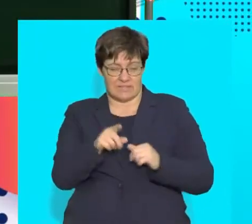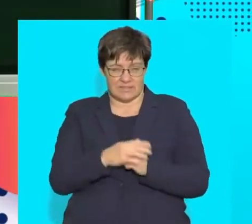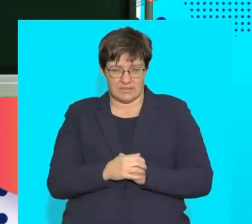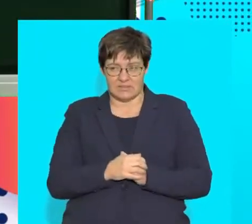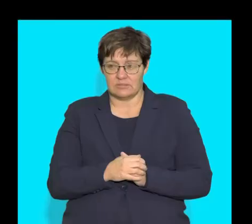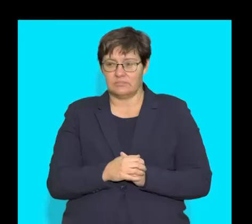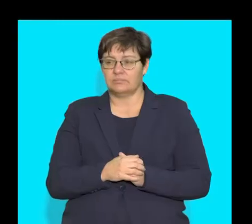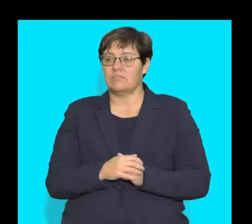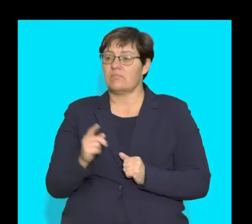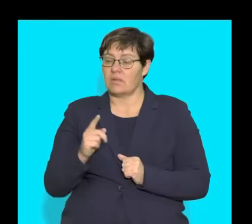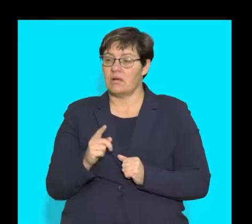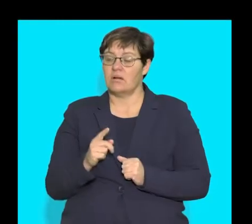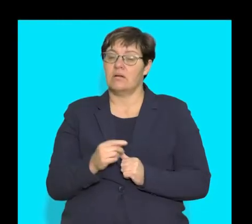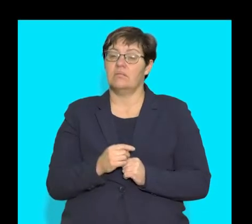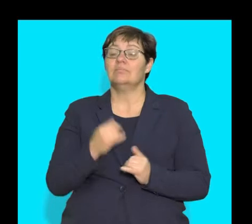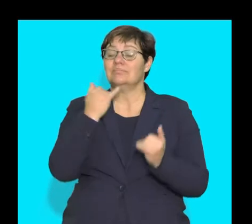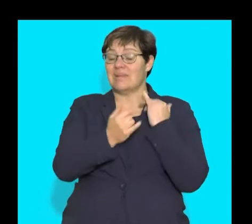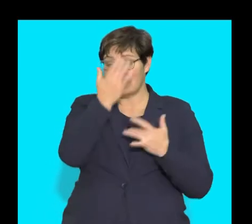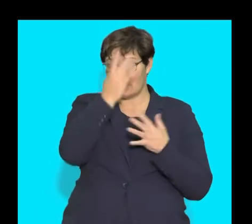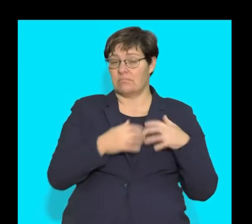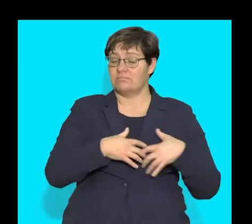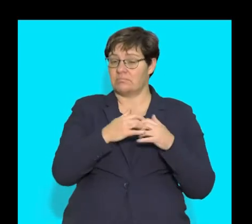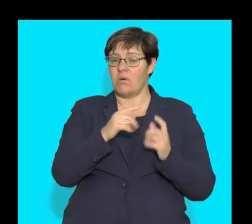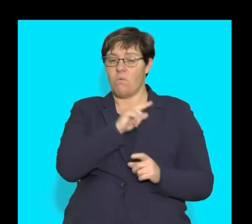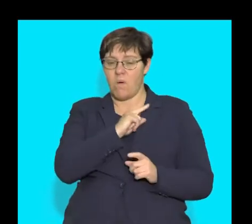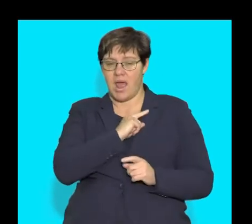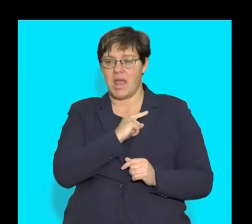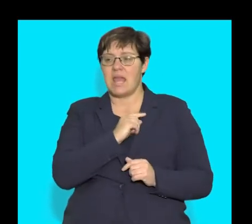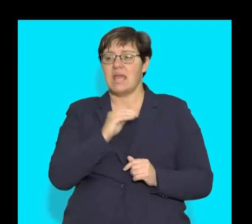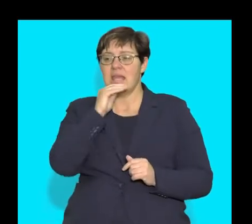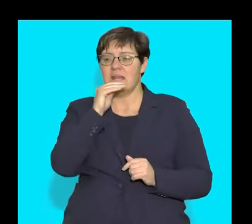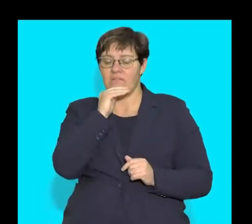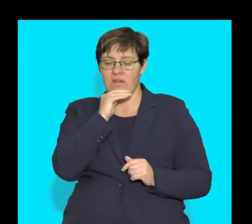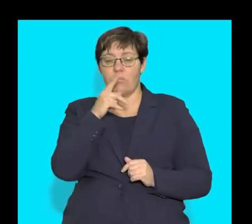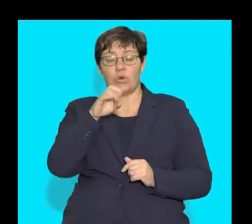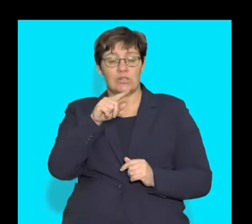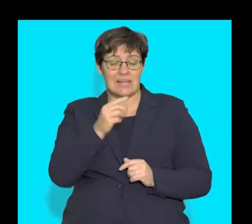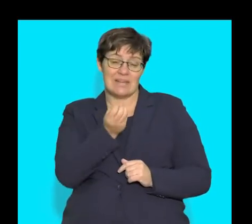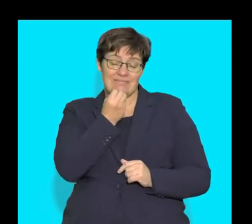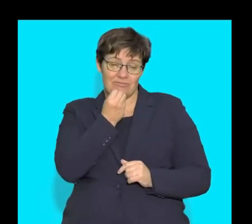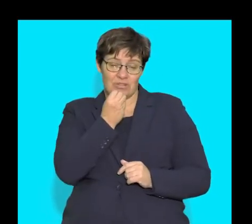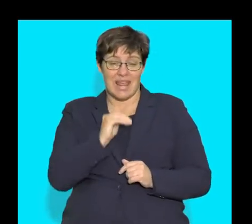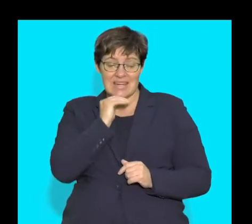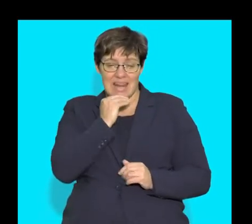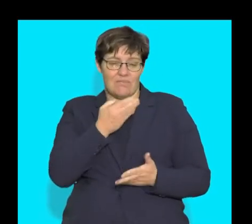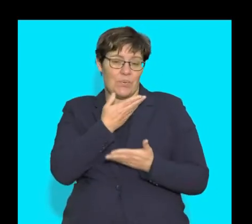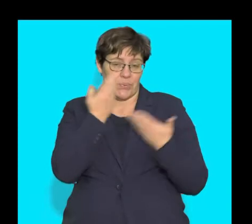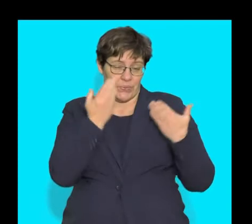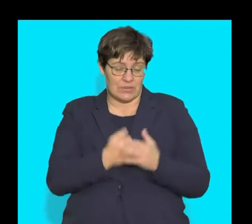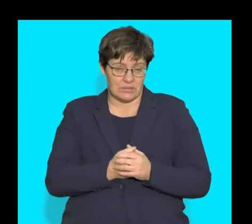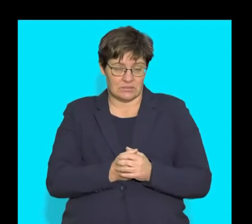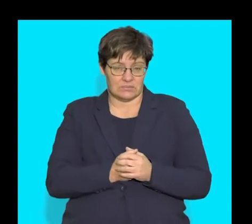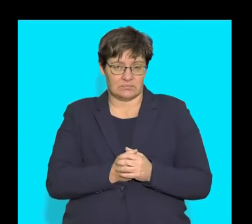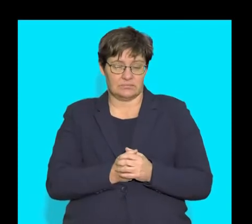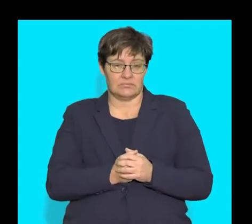activity. So, the disorder resulting from insufficient intake of proteins. So, guys,